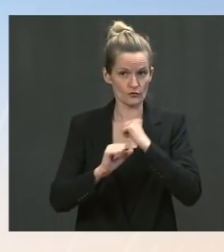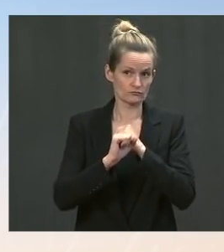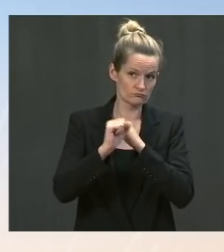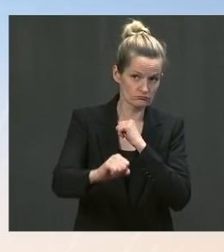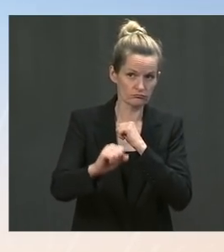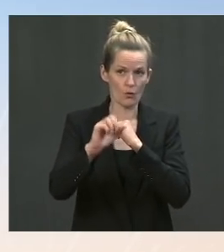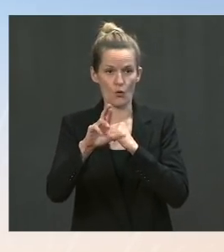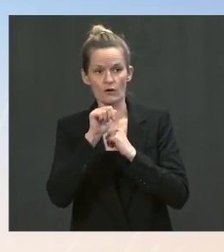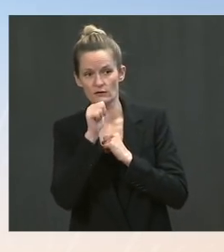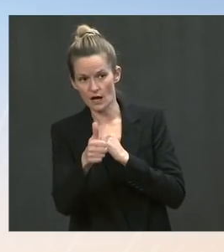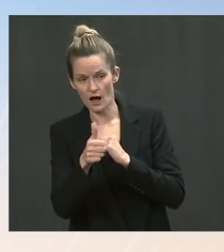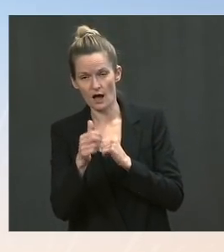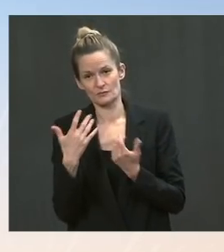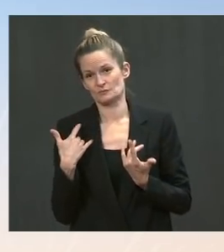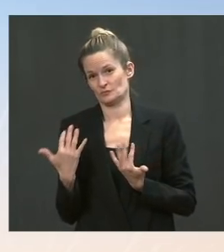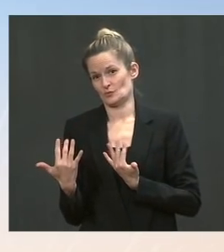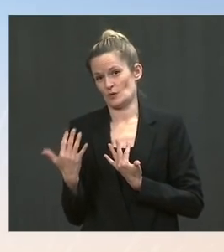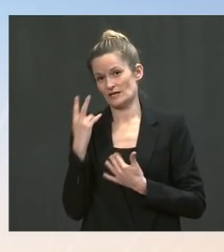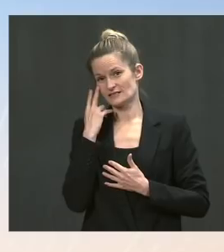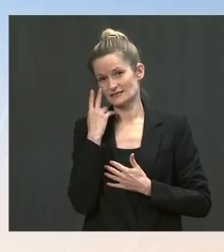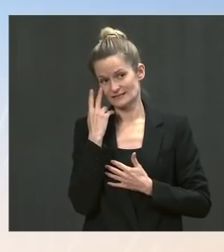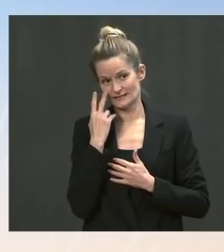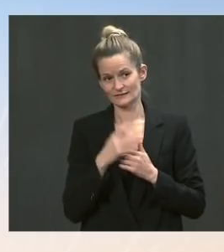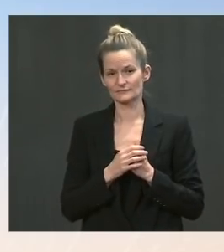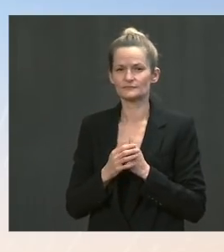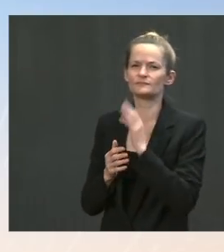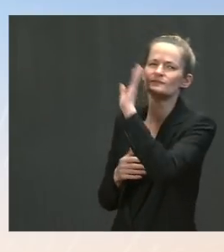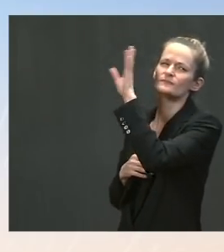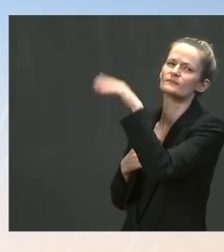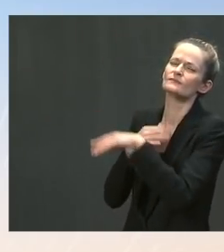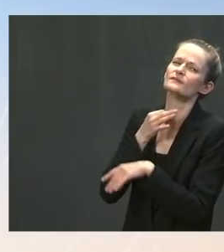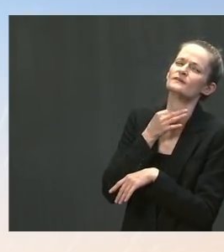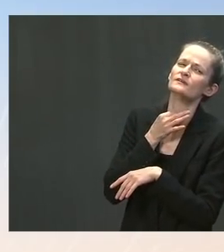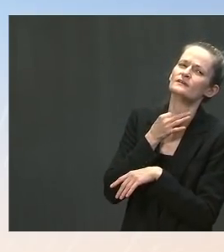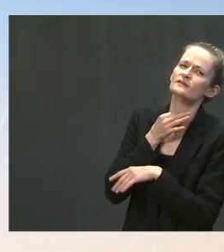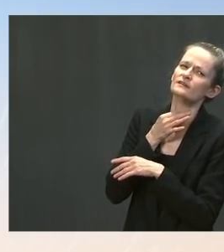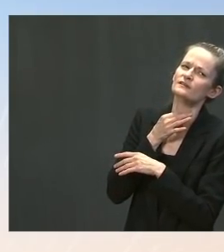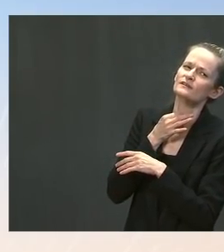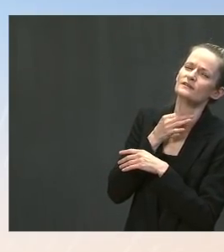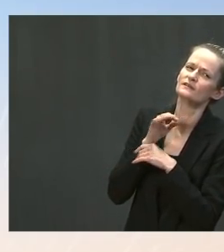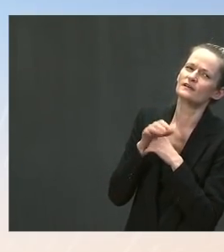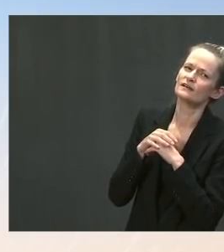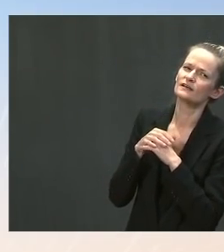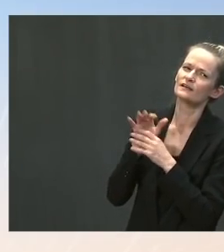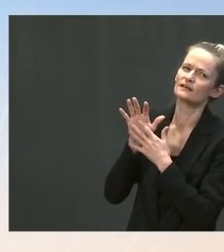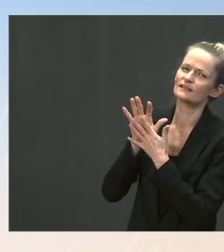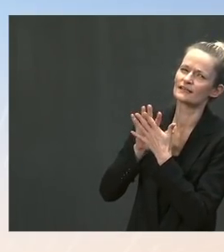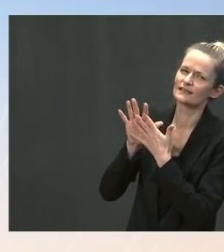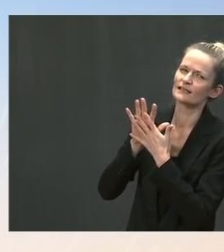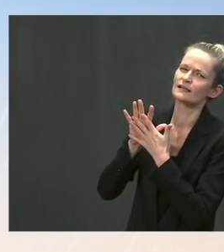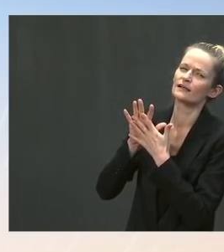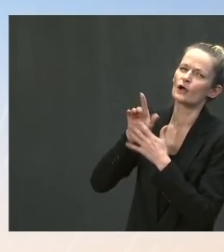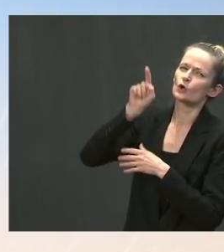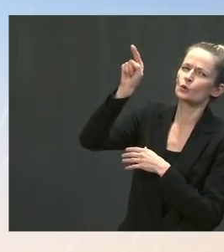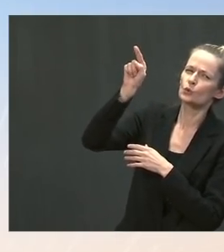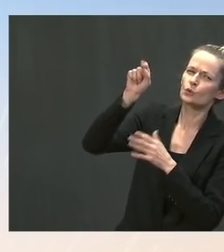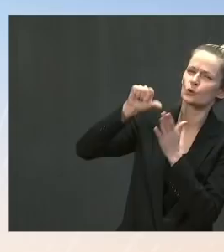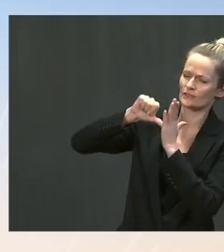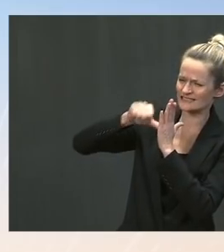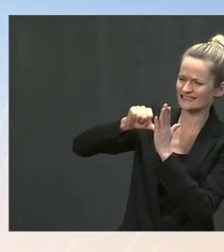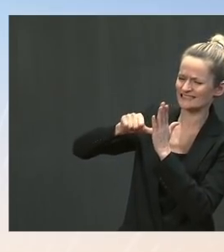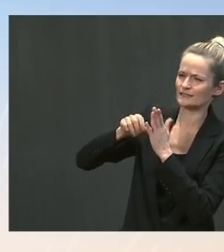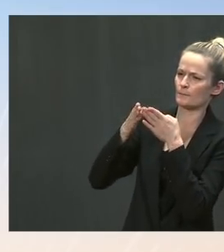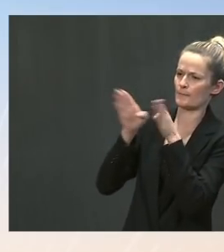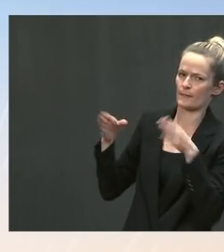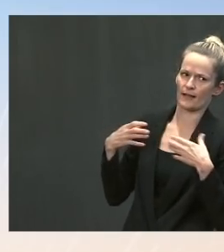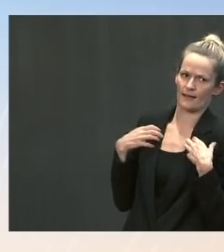that's correct. The the question I actually wanted to ask, which you guys have been really aggressive on the public health front. But the President laid out, today, I think,